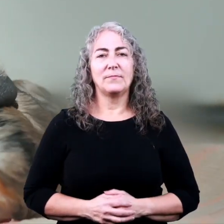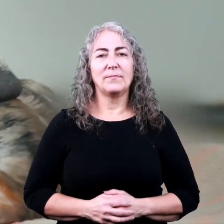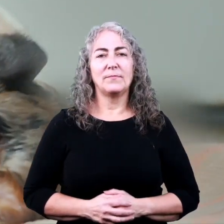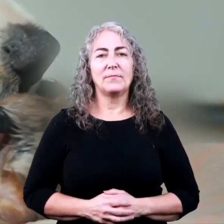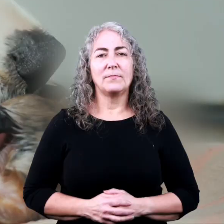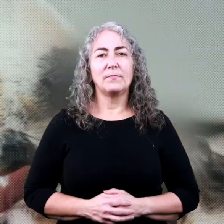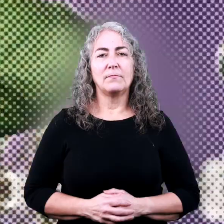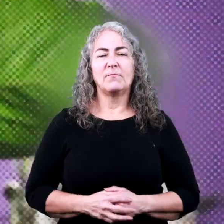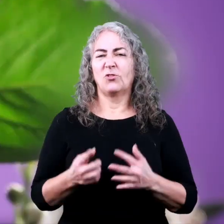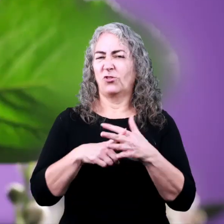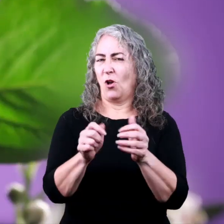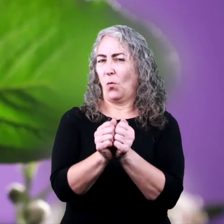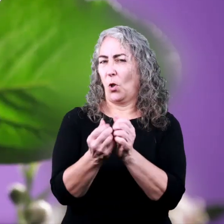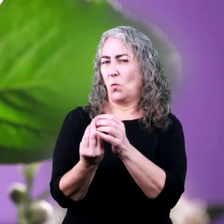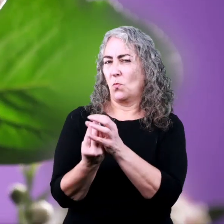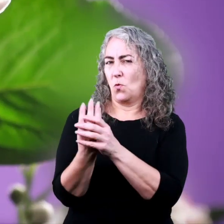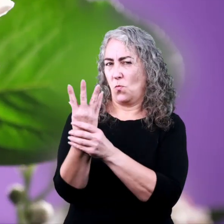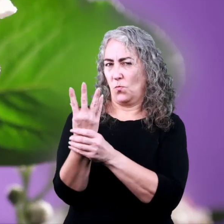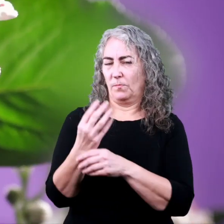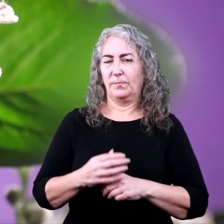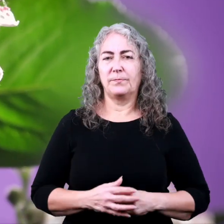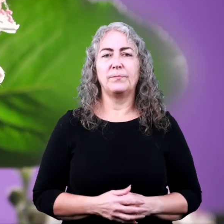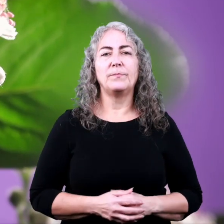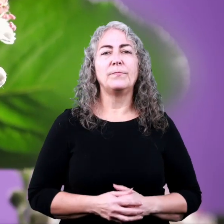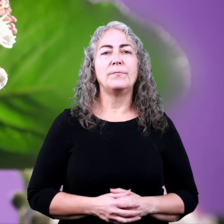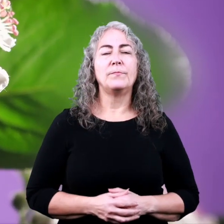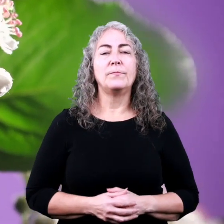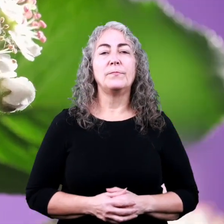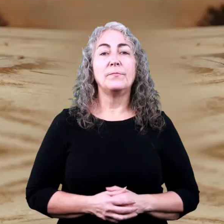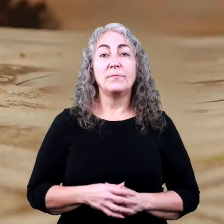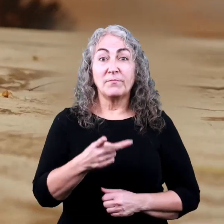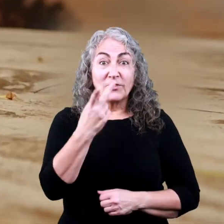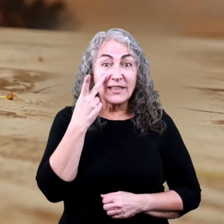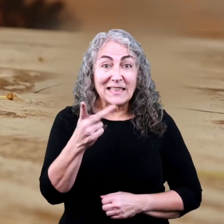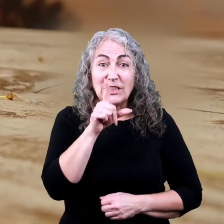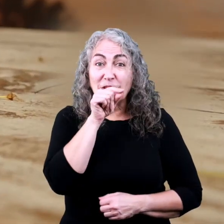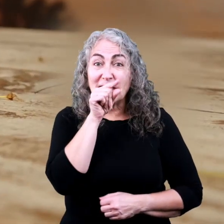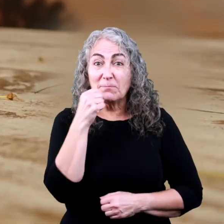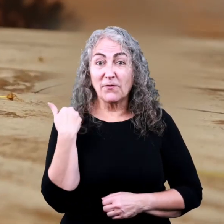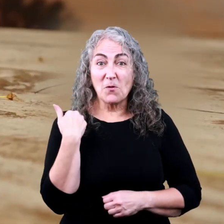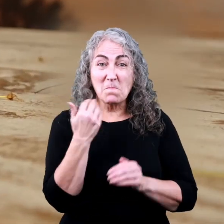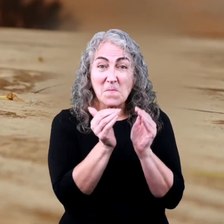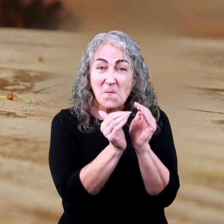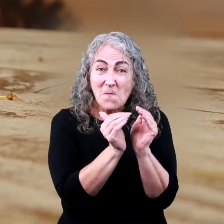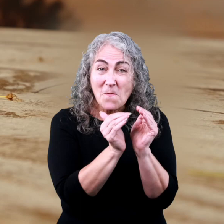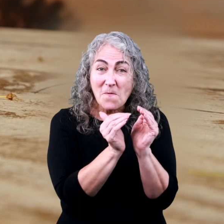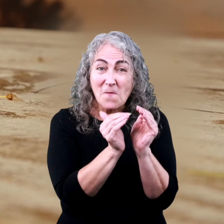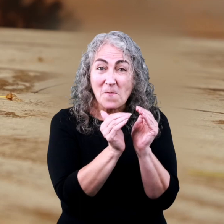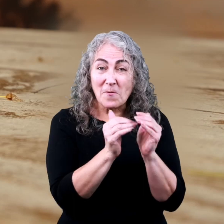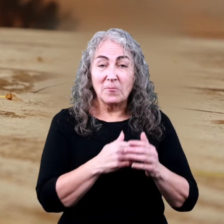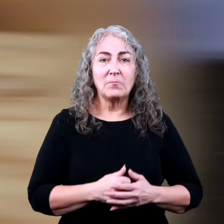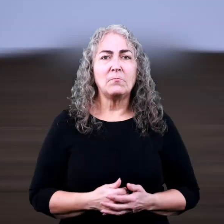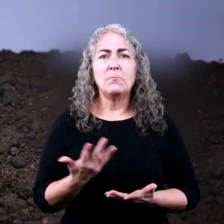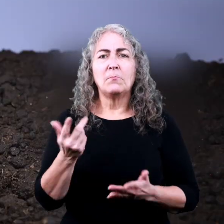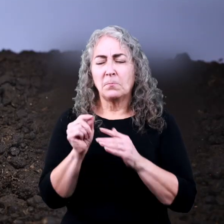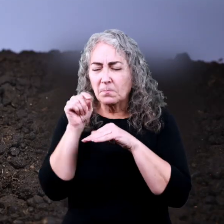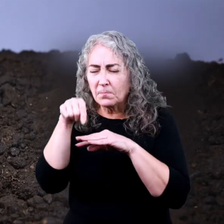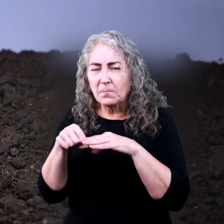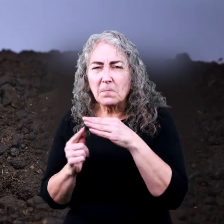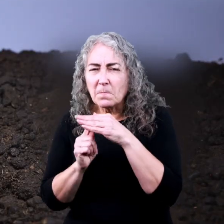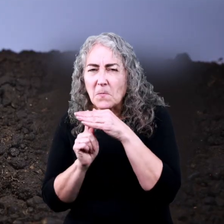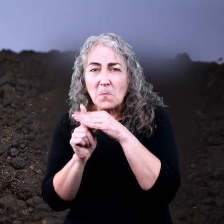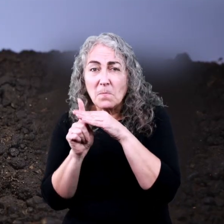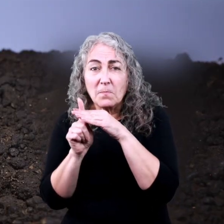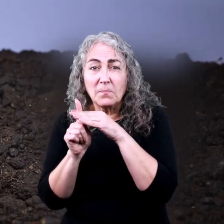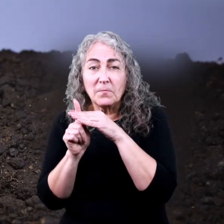let's start with grow have you ever seen a chick before what about